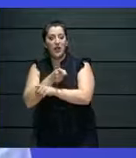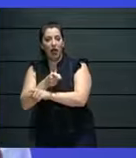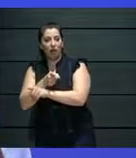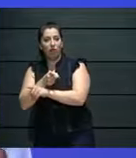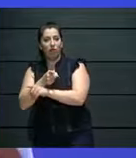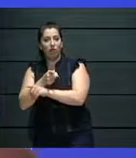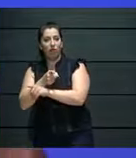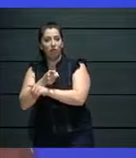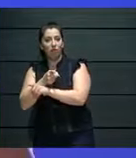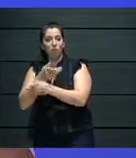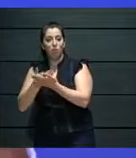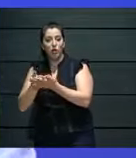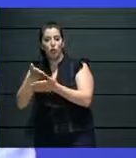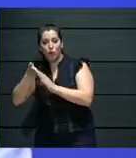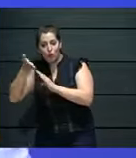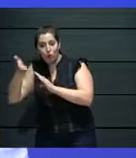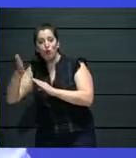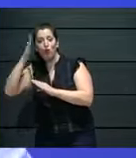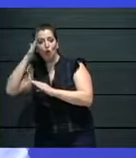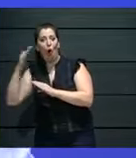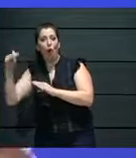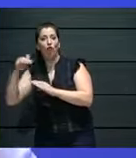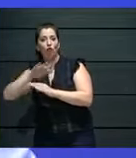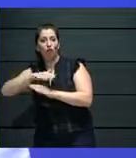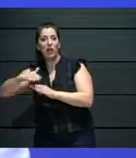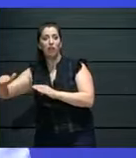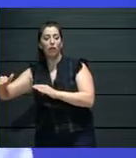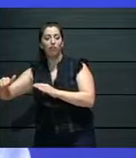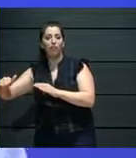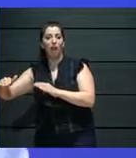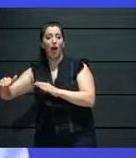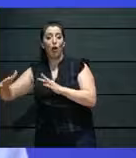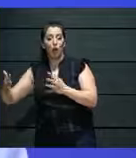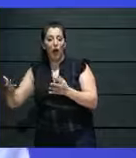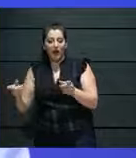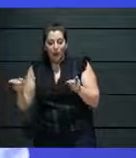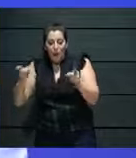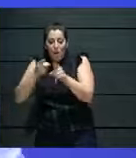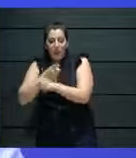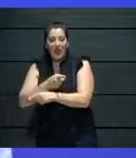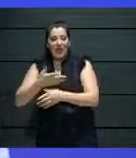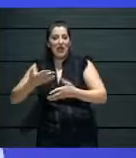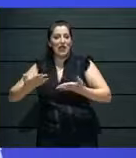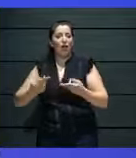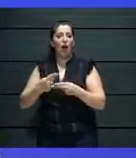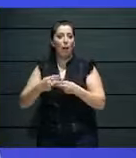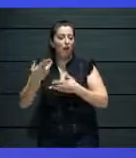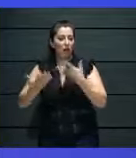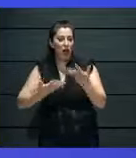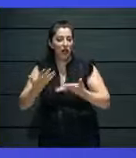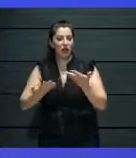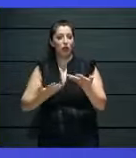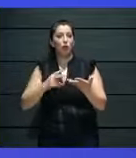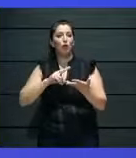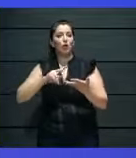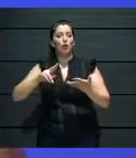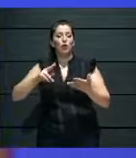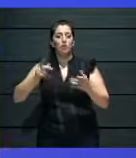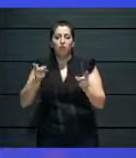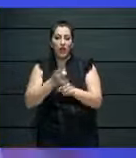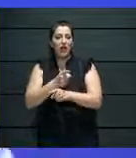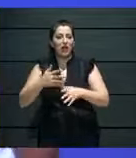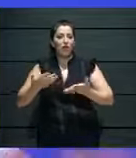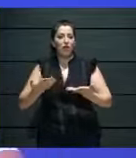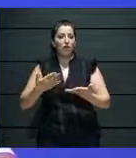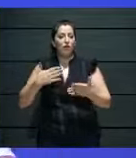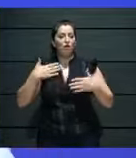I believe we can do very well as organizations, producers, artists, is understand what we don't know is great. Because there's